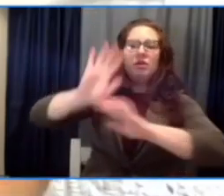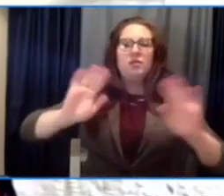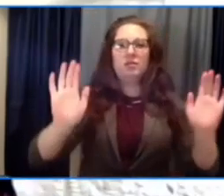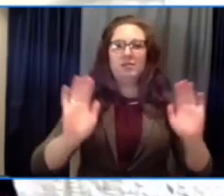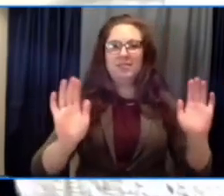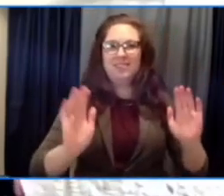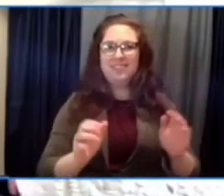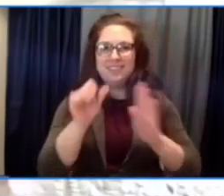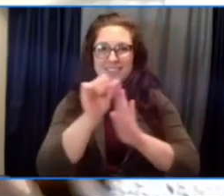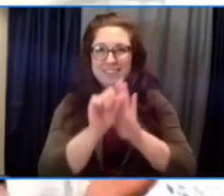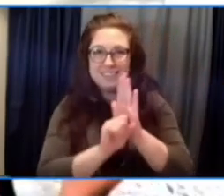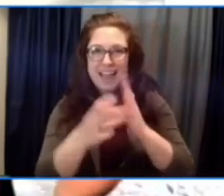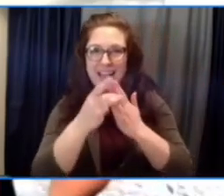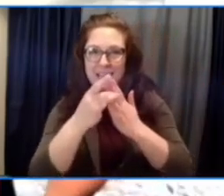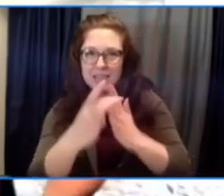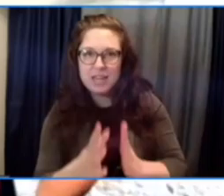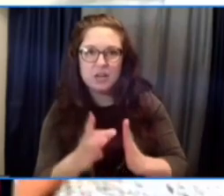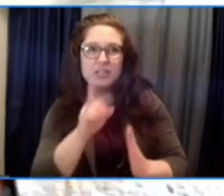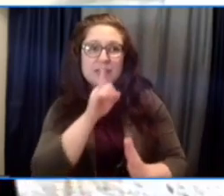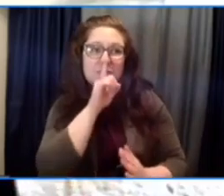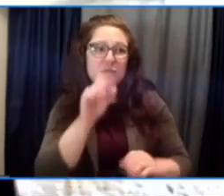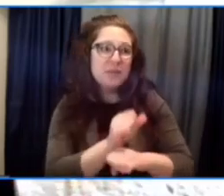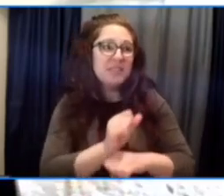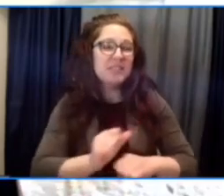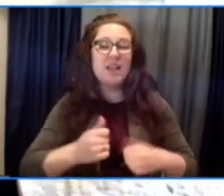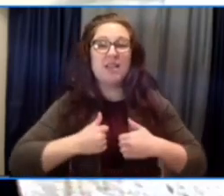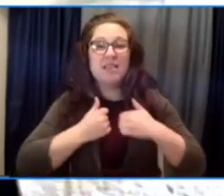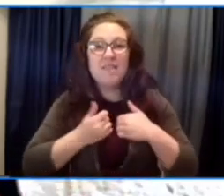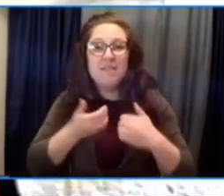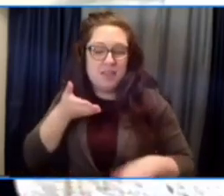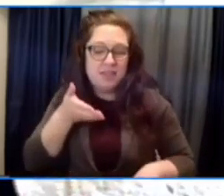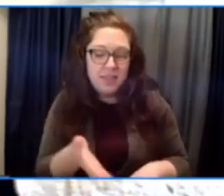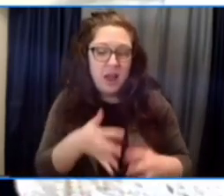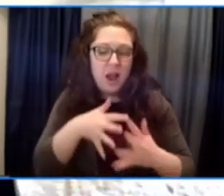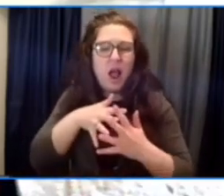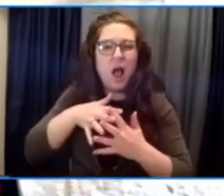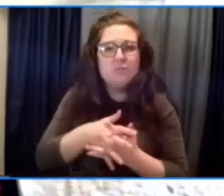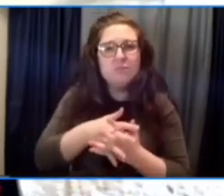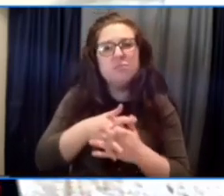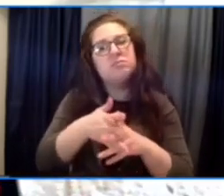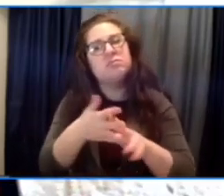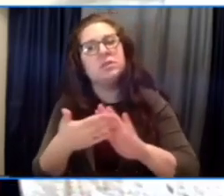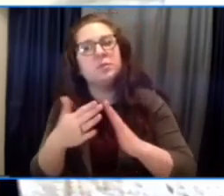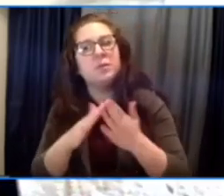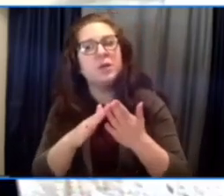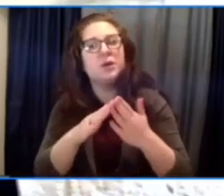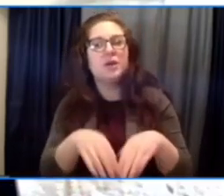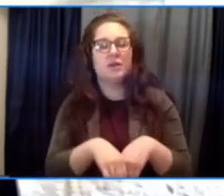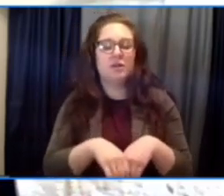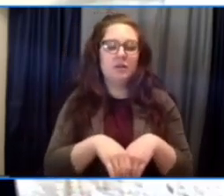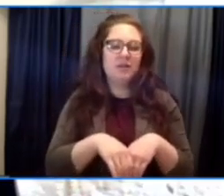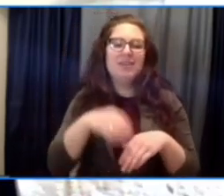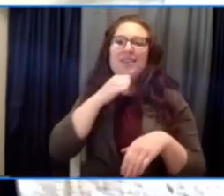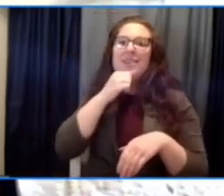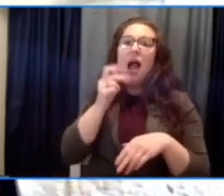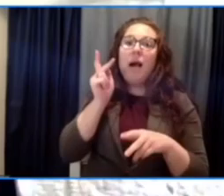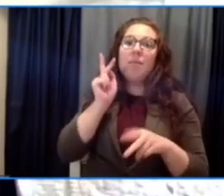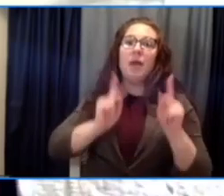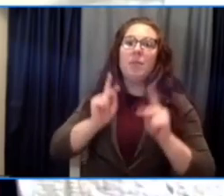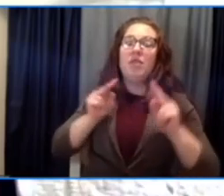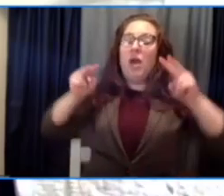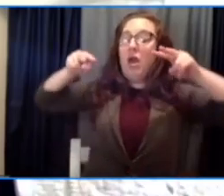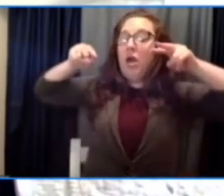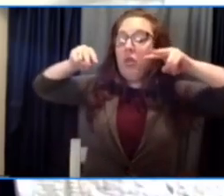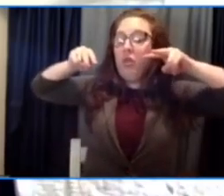experts and strategists who've only ever flown over their states. Funders, stakeholders, powers that be. We cannot continue to be